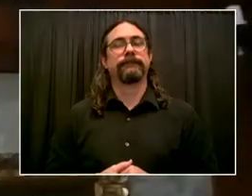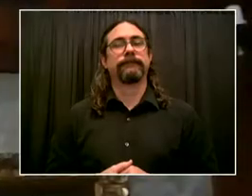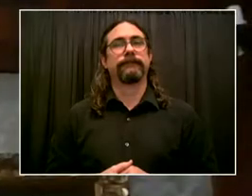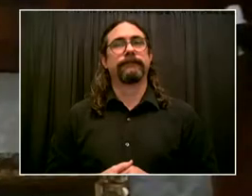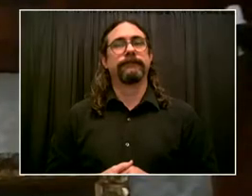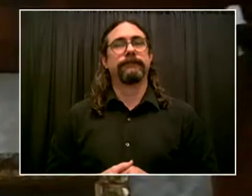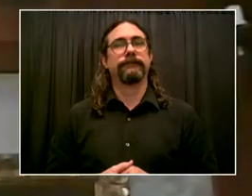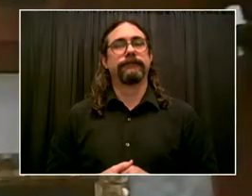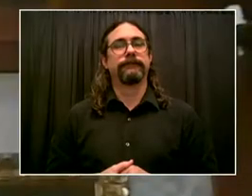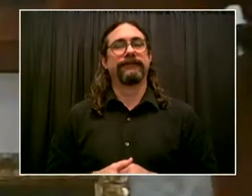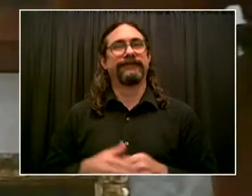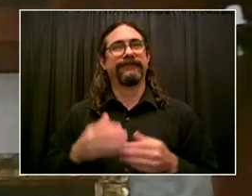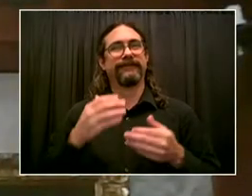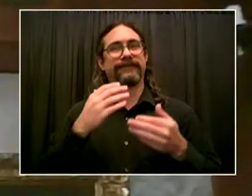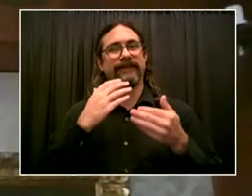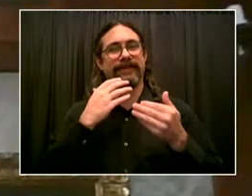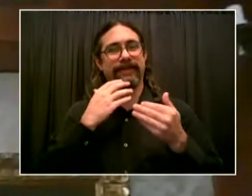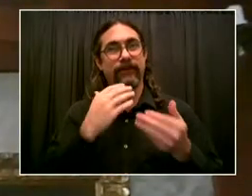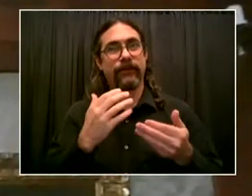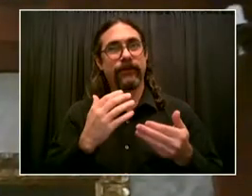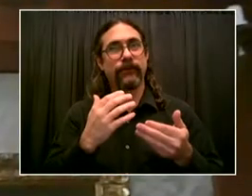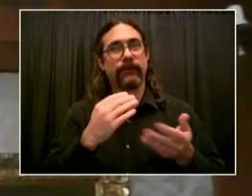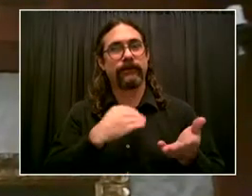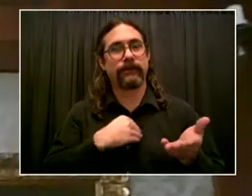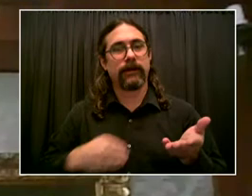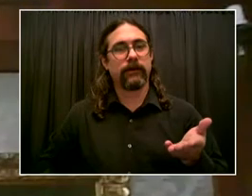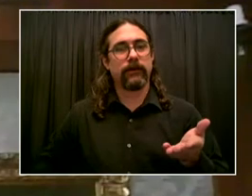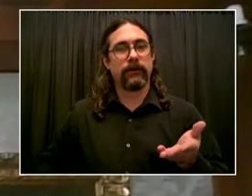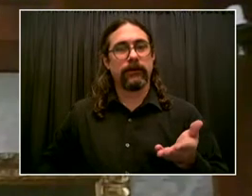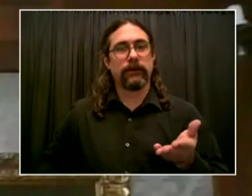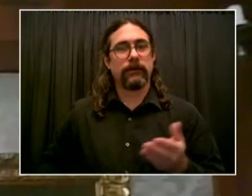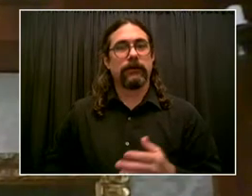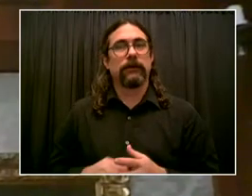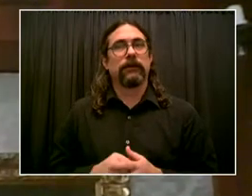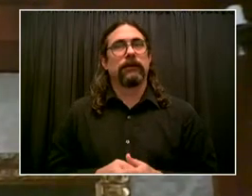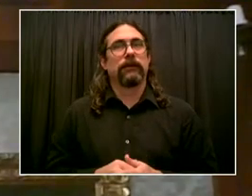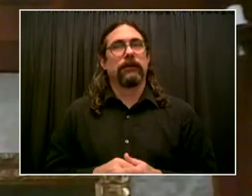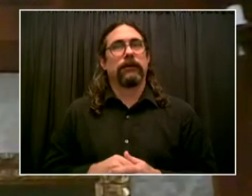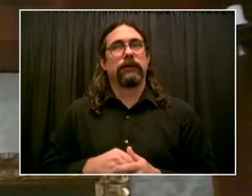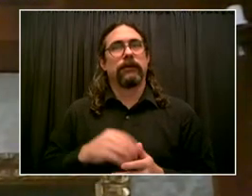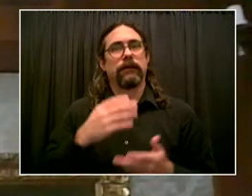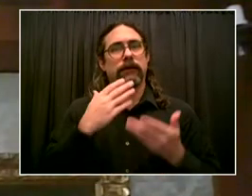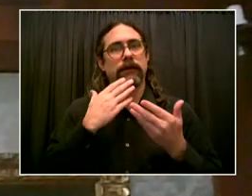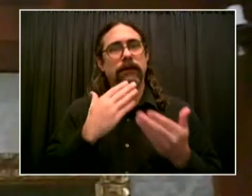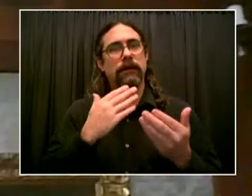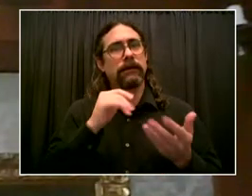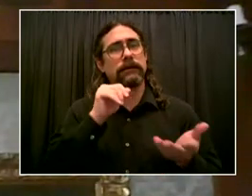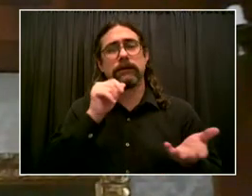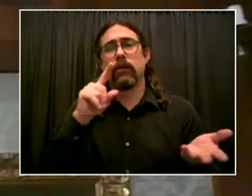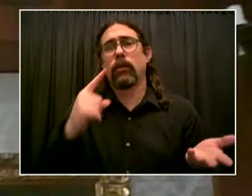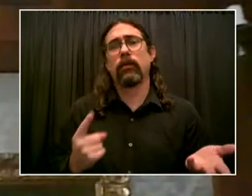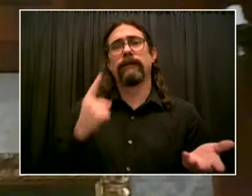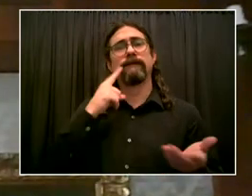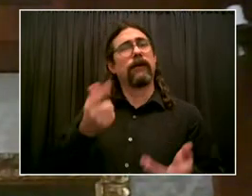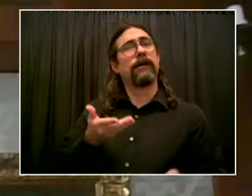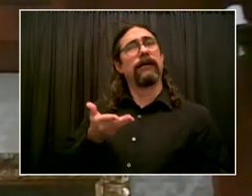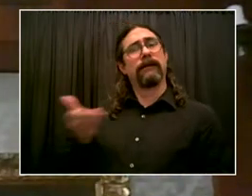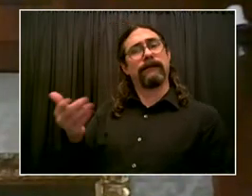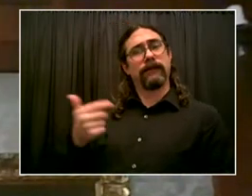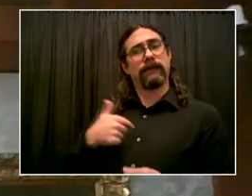Mayor, for not only having me on today with you, but for taking a substantial amount of time